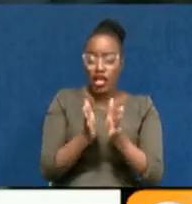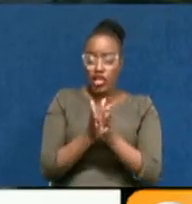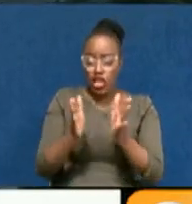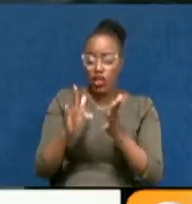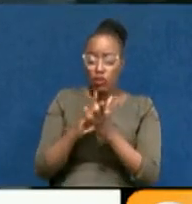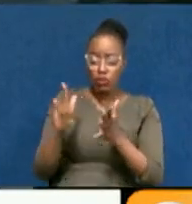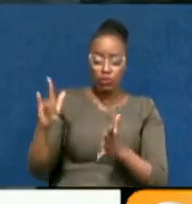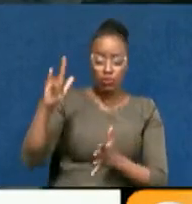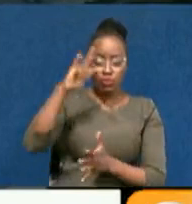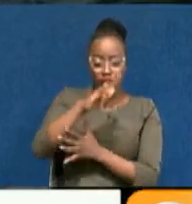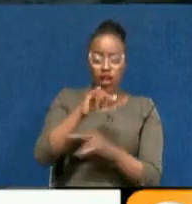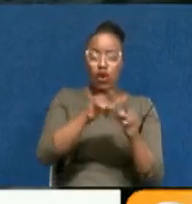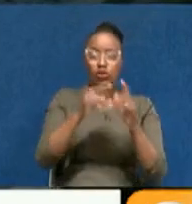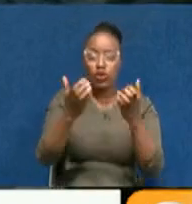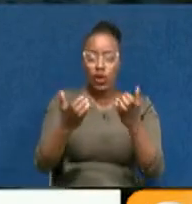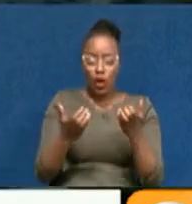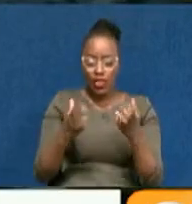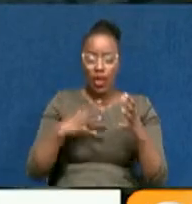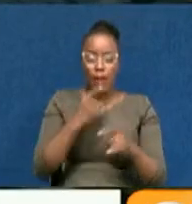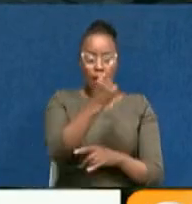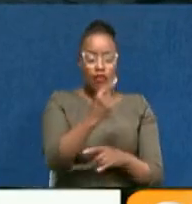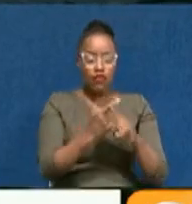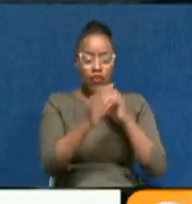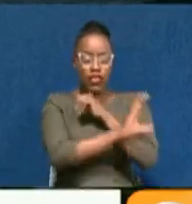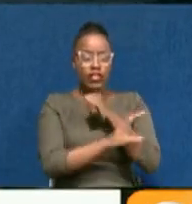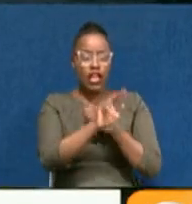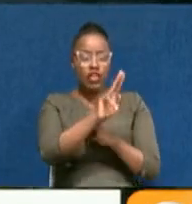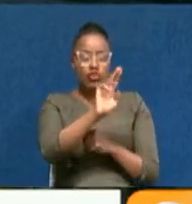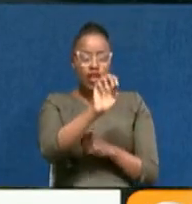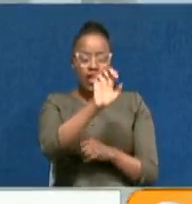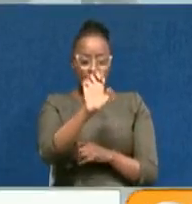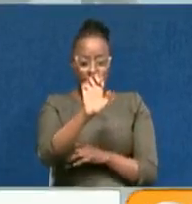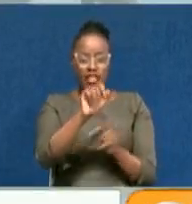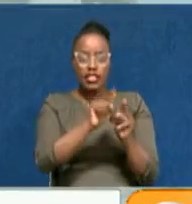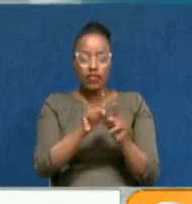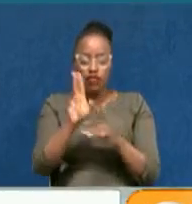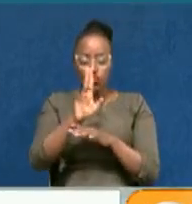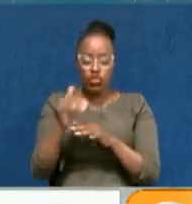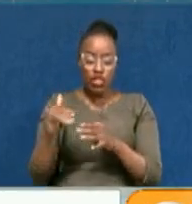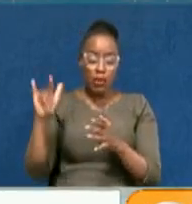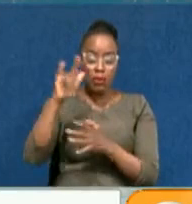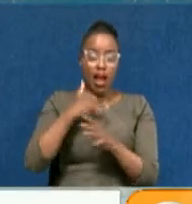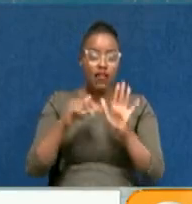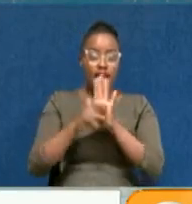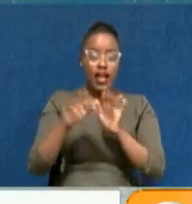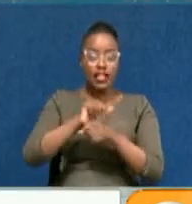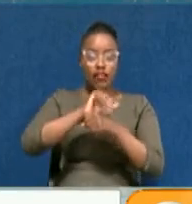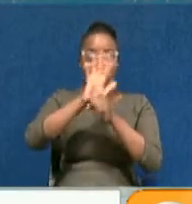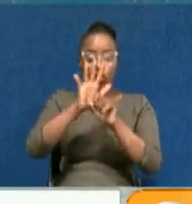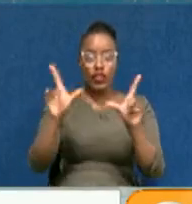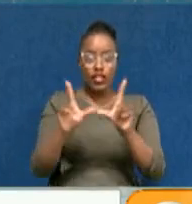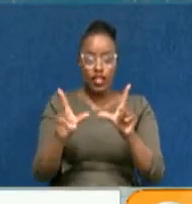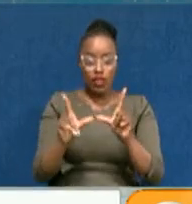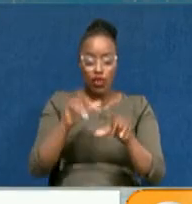Civil Aviation Authority also requires those coming from these countries to the UAE on transit flights to have a negative COVID-19